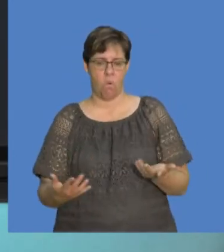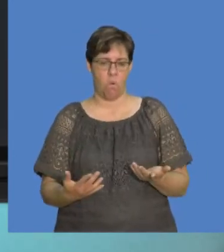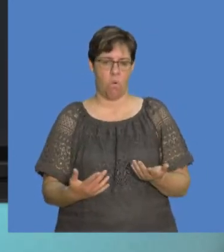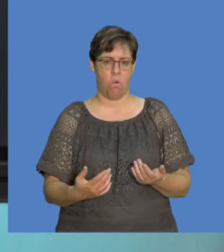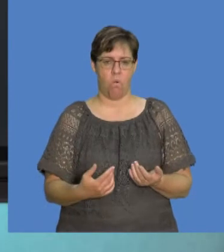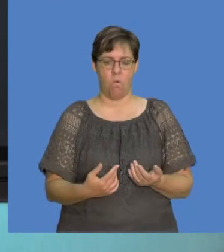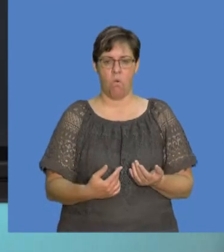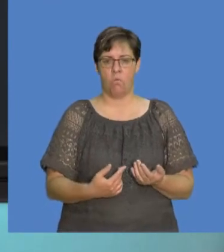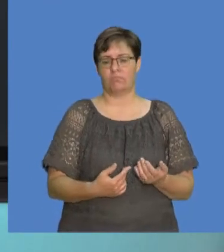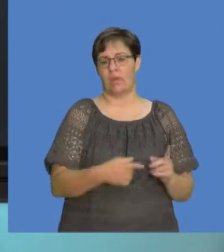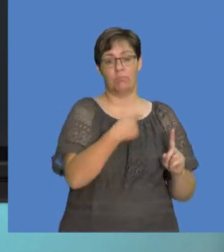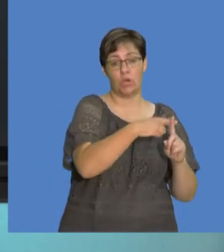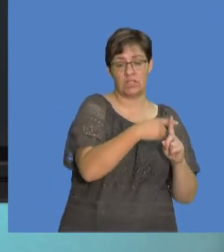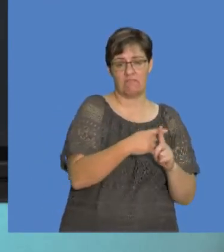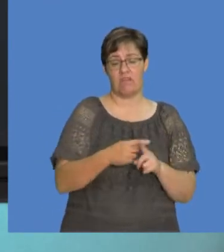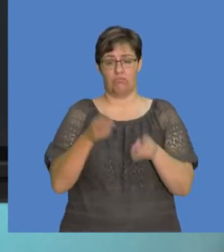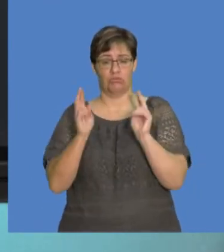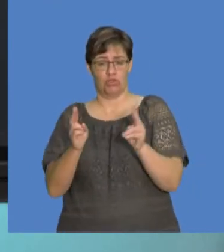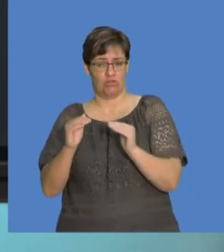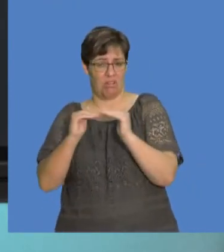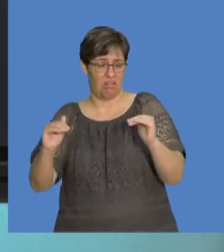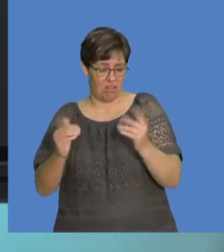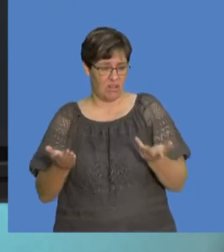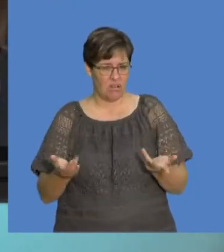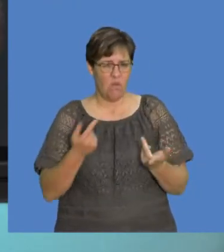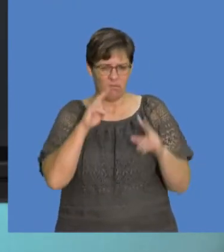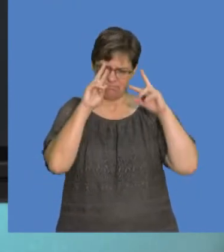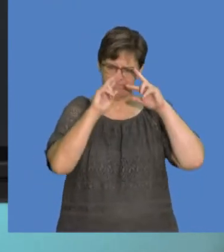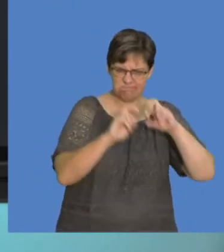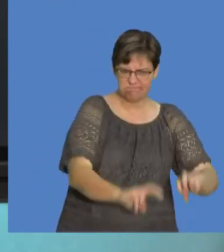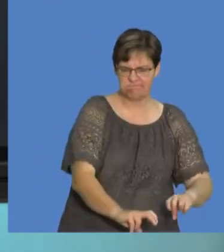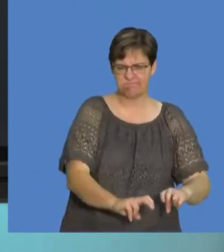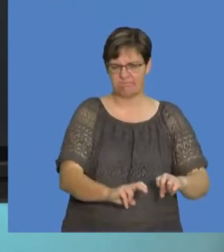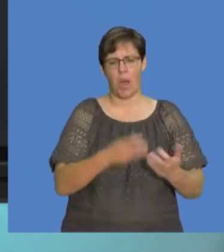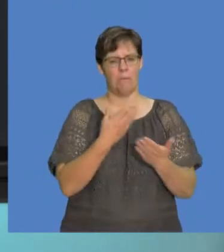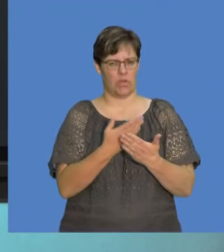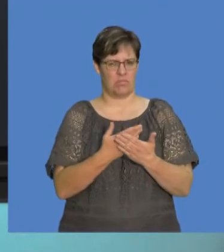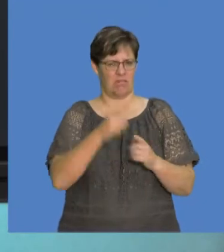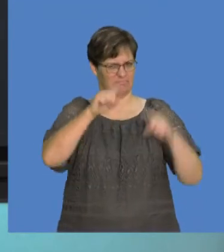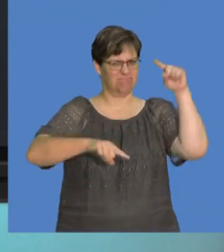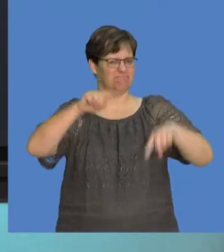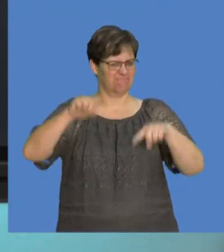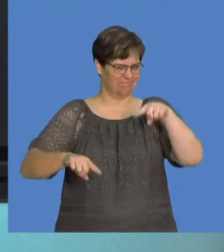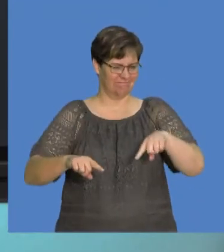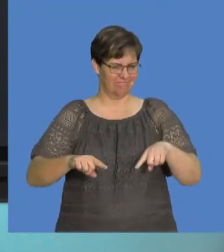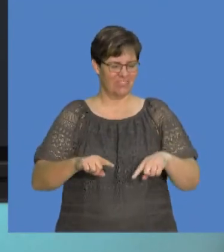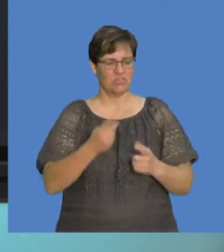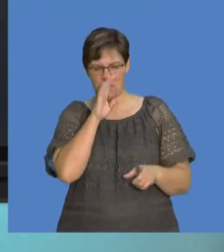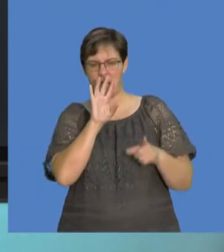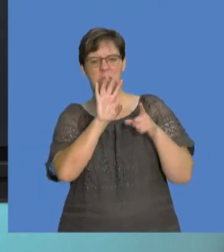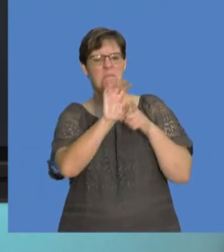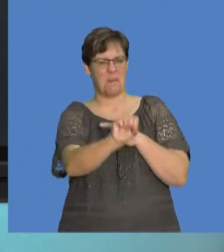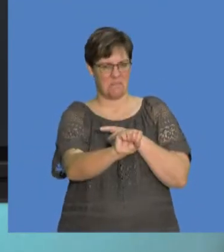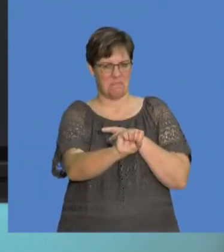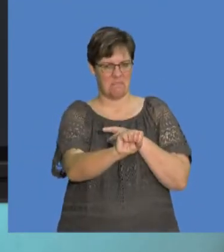and a neutral, you know. We'll try and explore different, you know, possibilities in as far as, you know, the